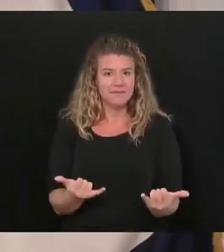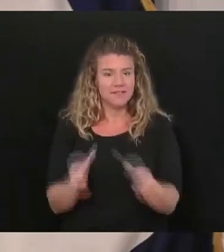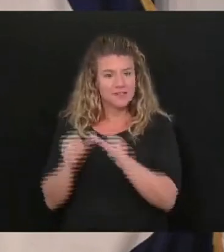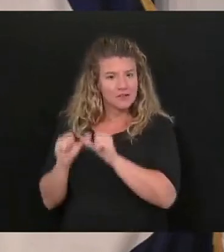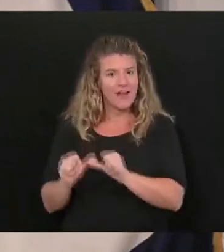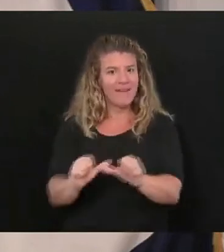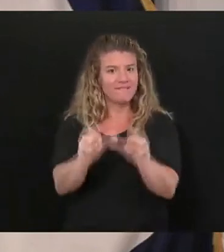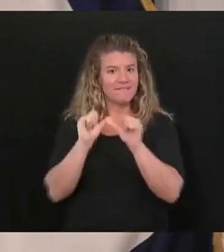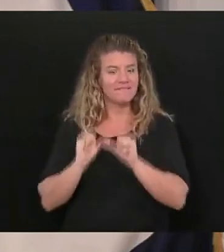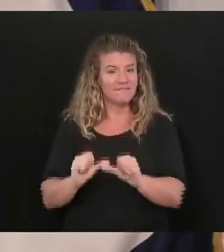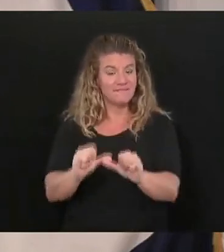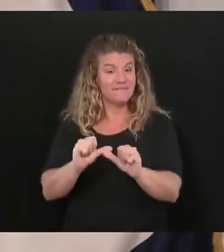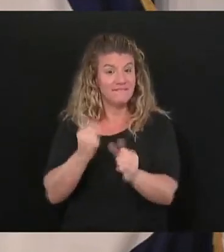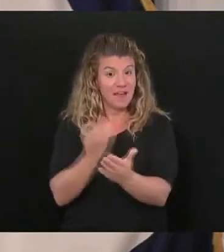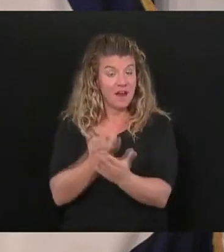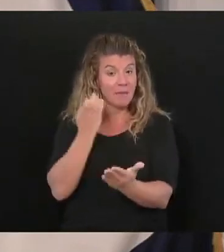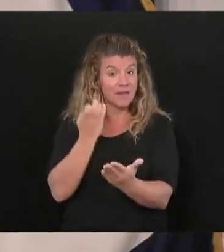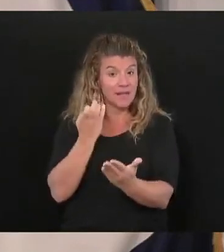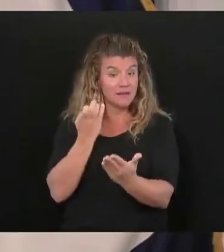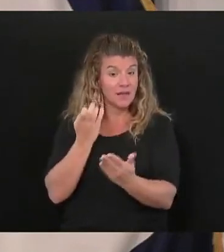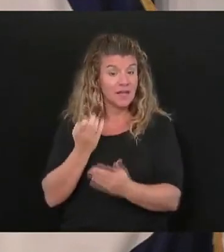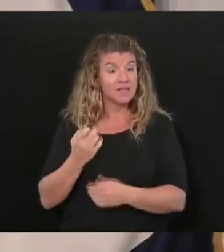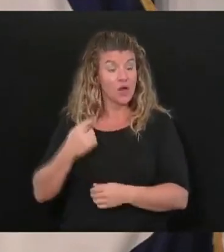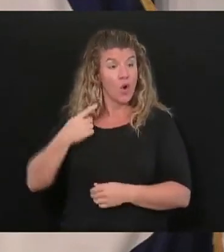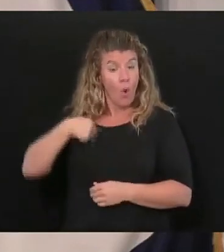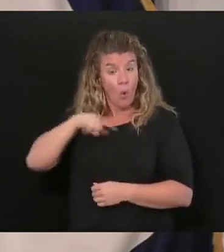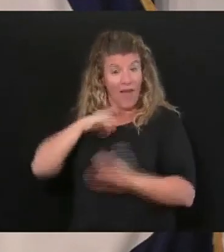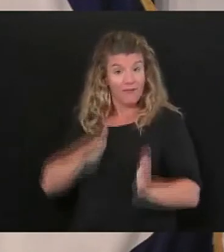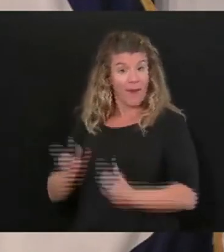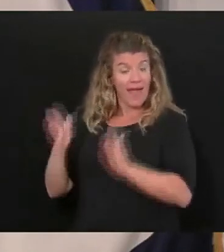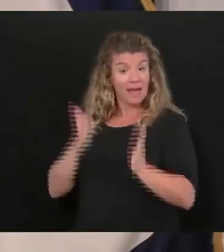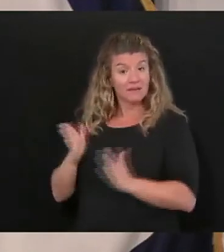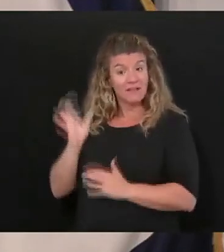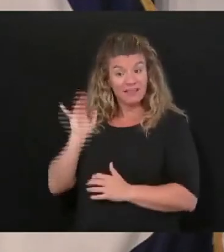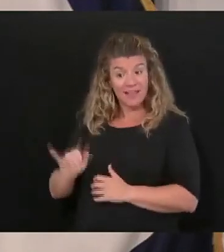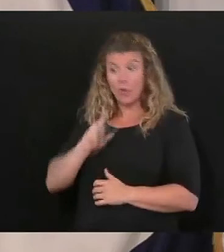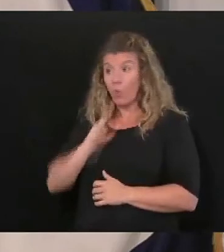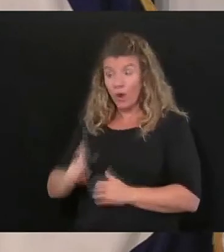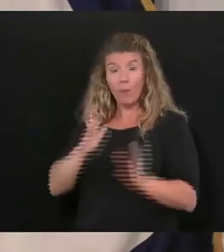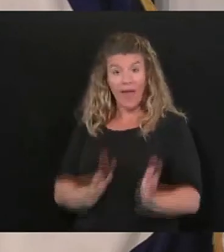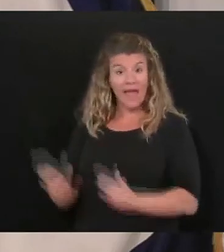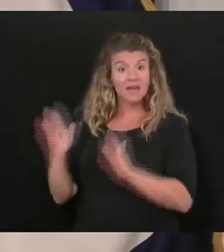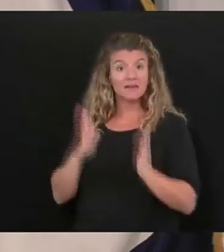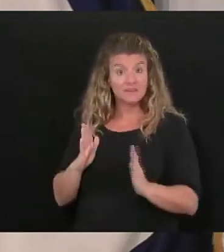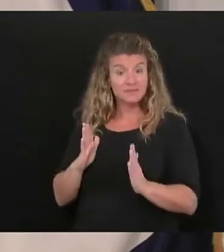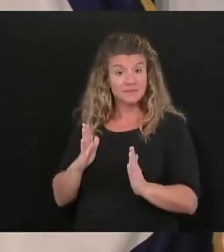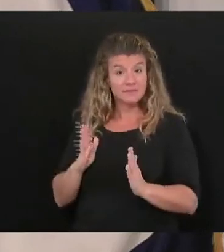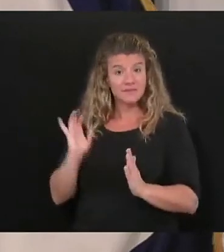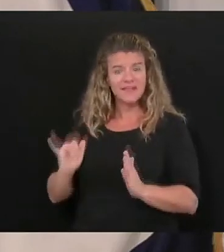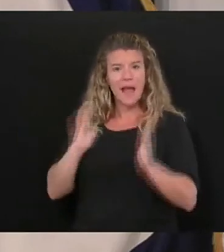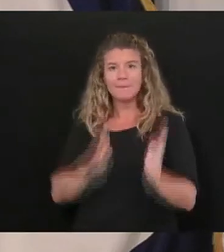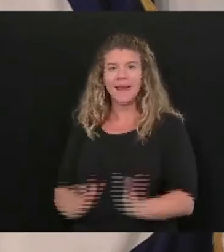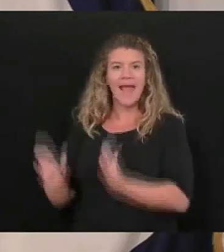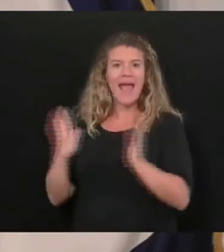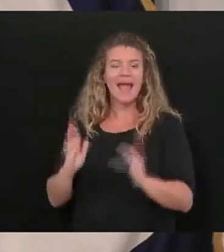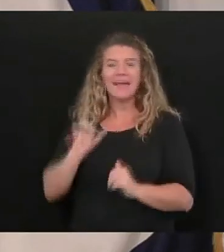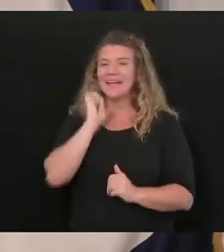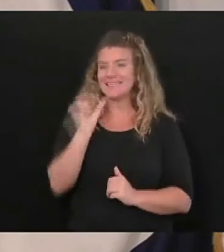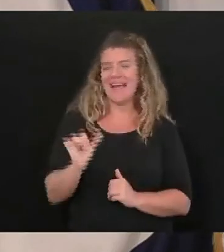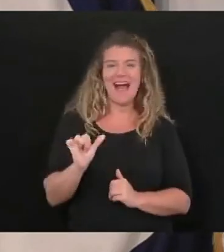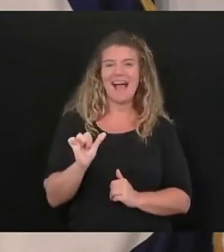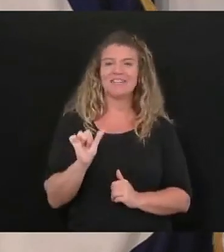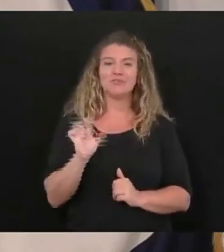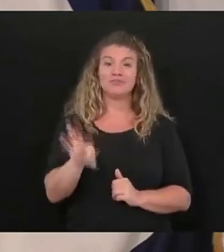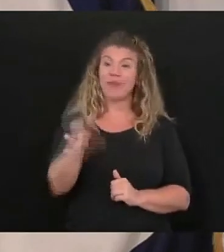and we have a plan we have a real plan a plan that's not some pet project